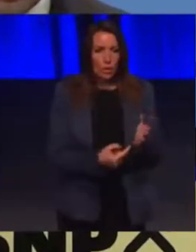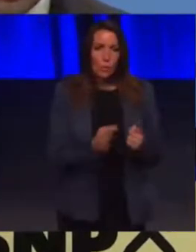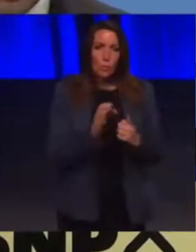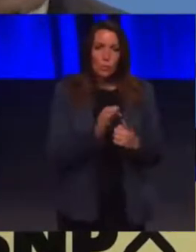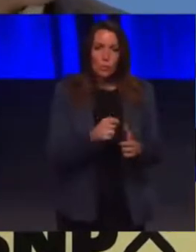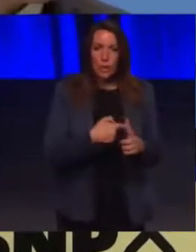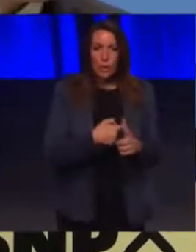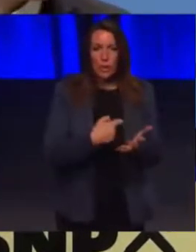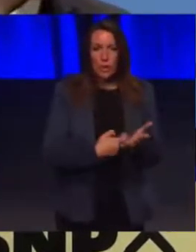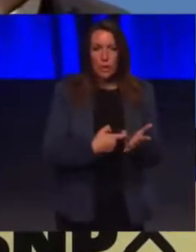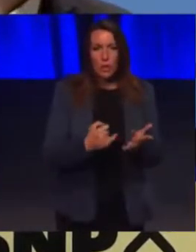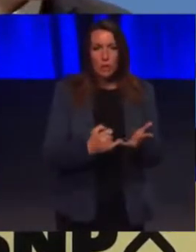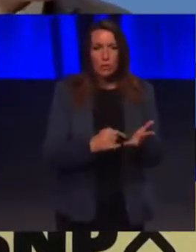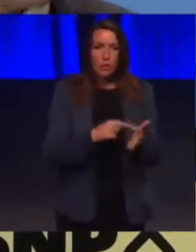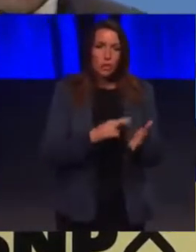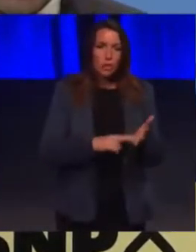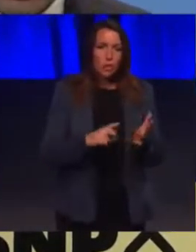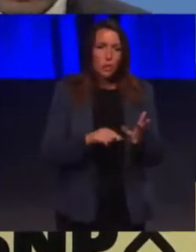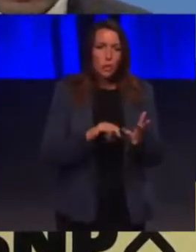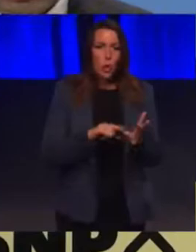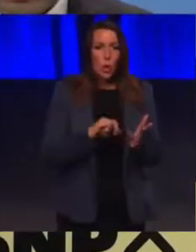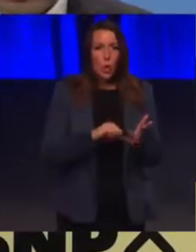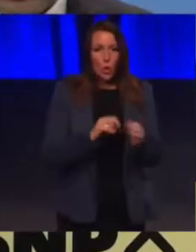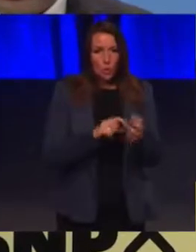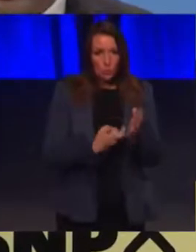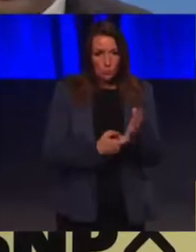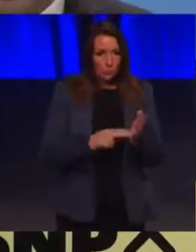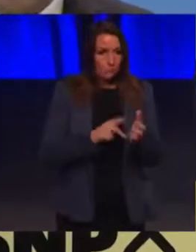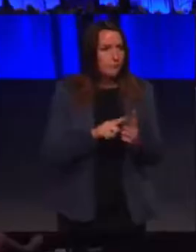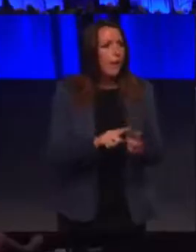Oswald and seconded by Chris Prollock.